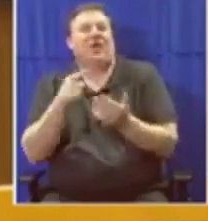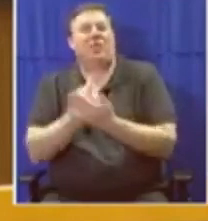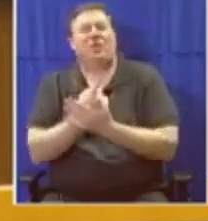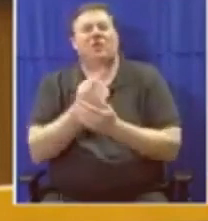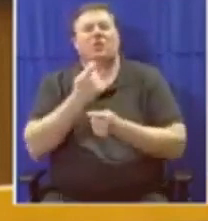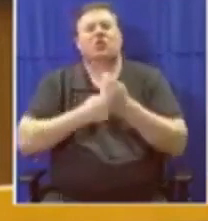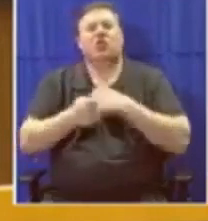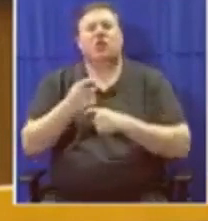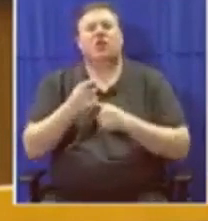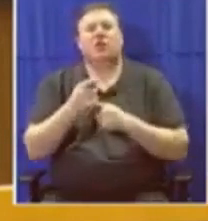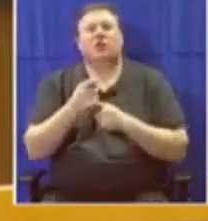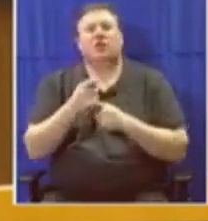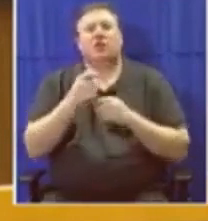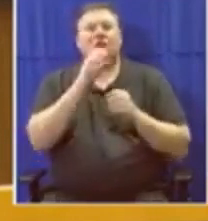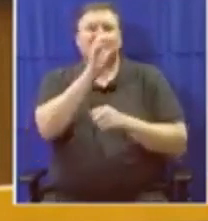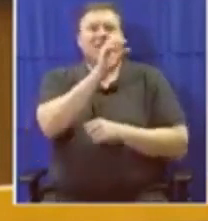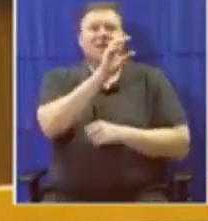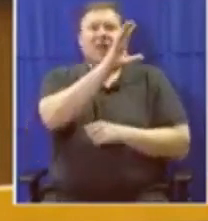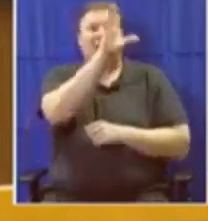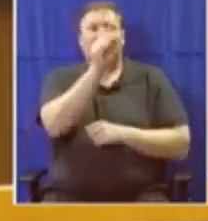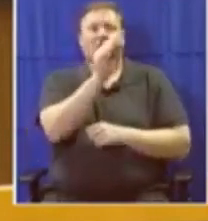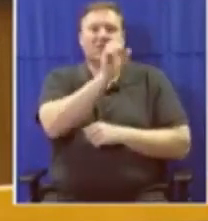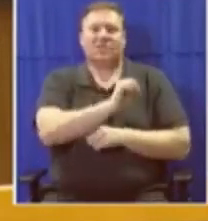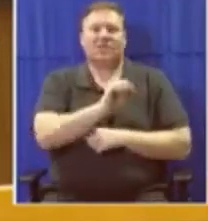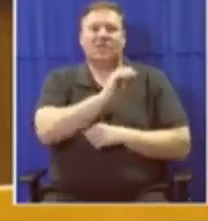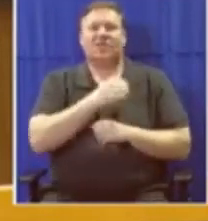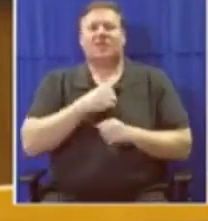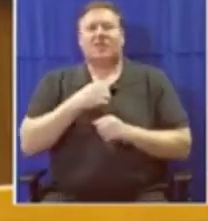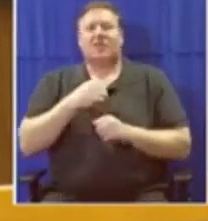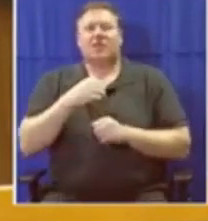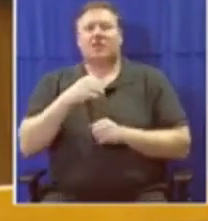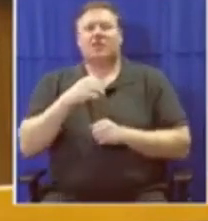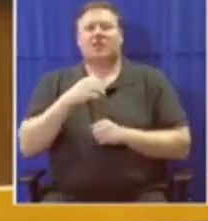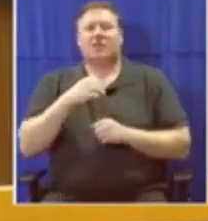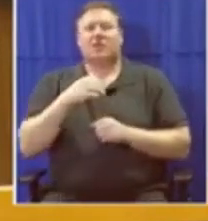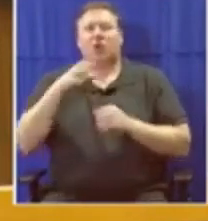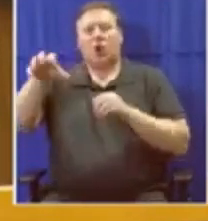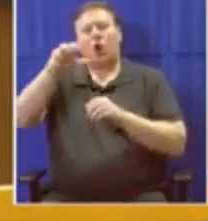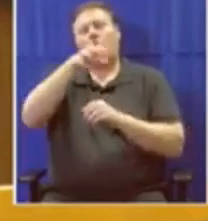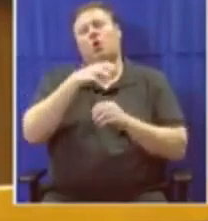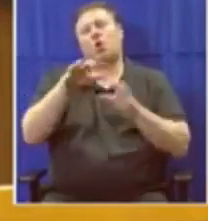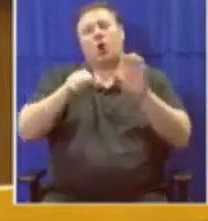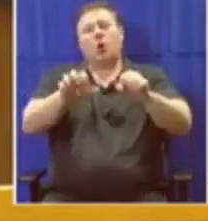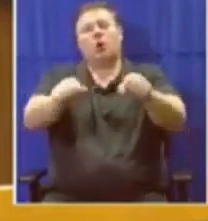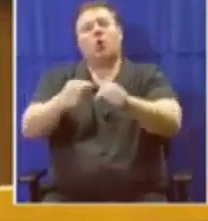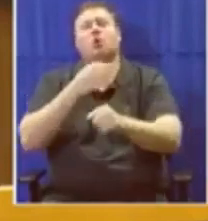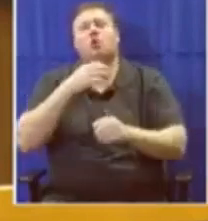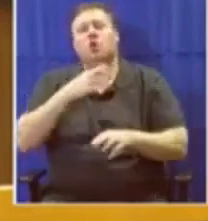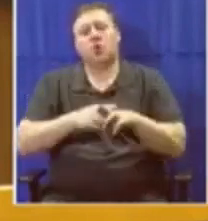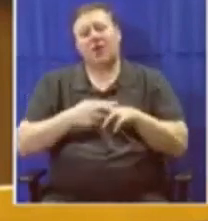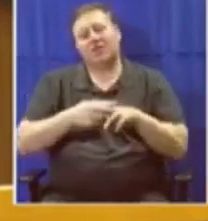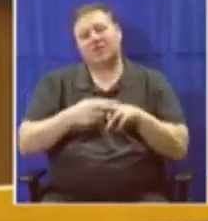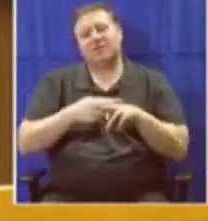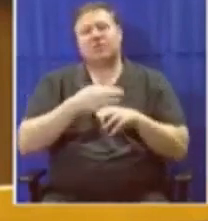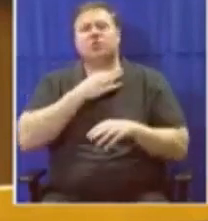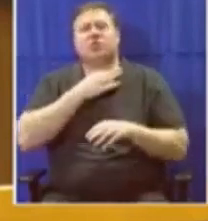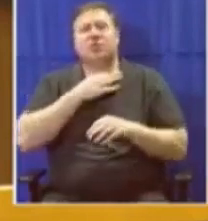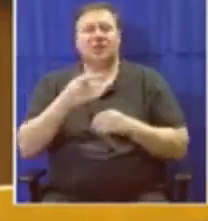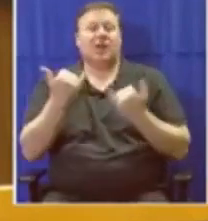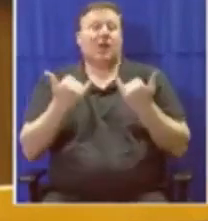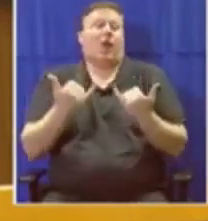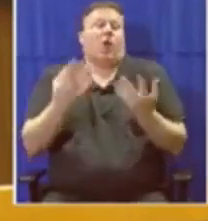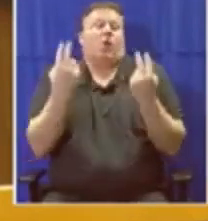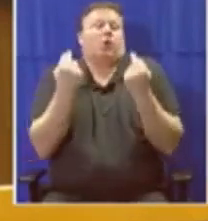trade relations between Southern Africa and the colonial racist Britain and the UK in general. This is nothing but a new colonial